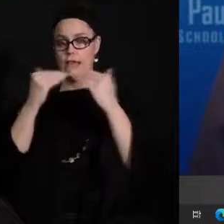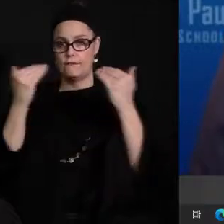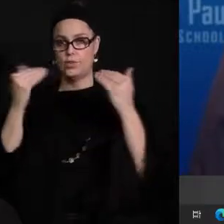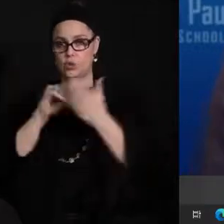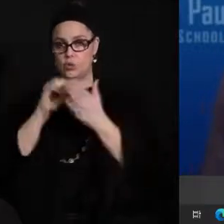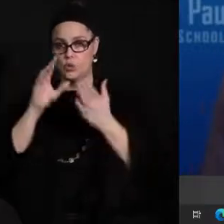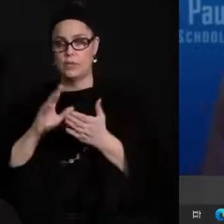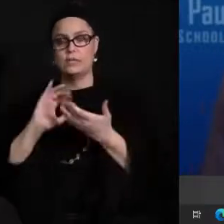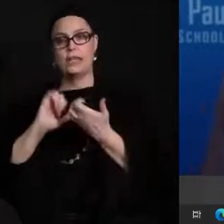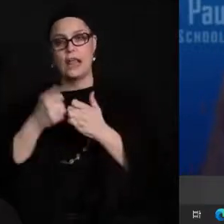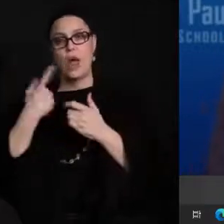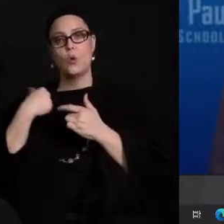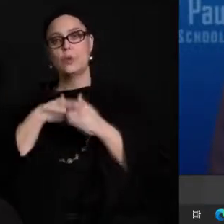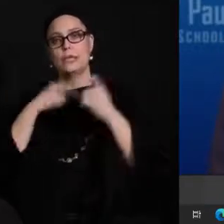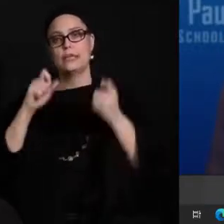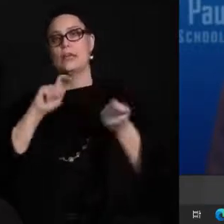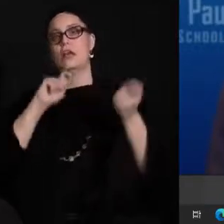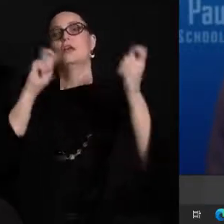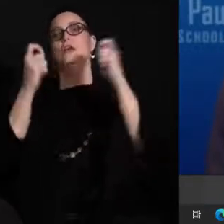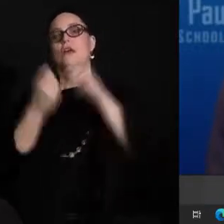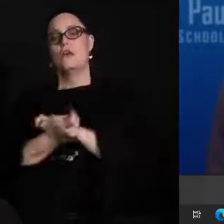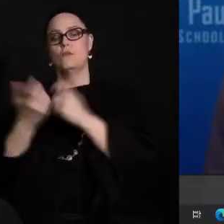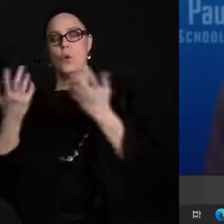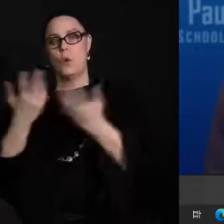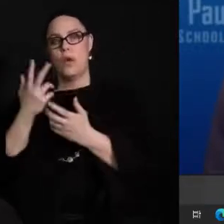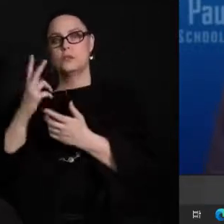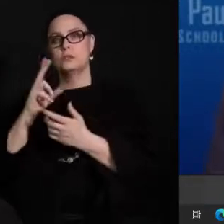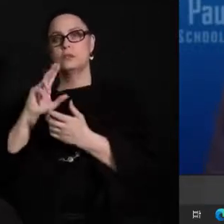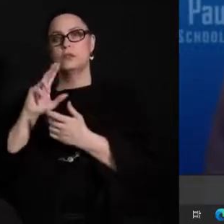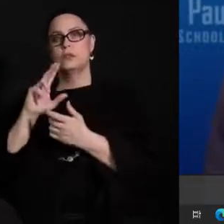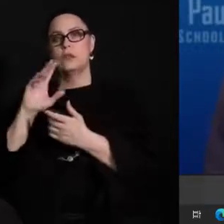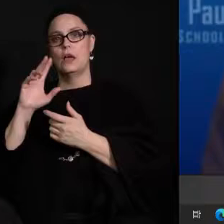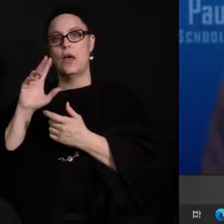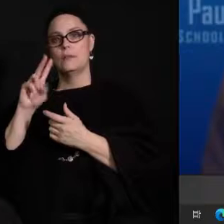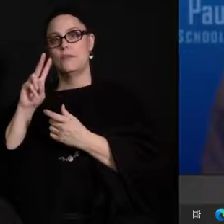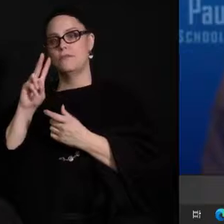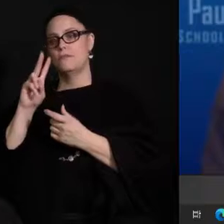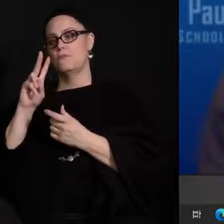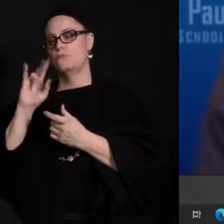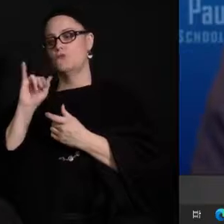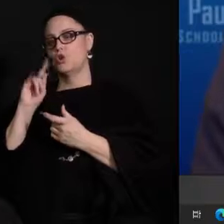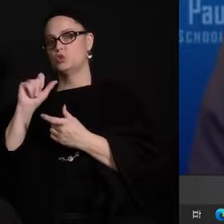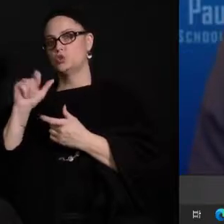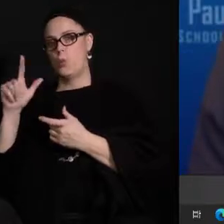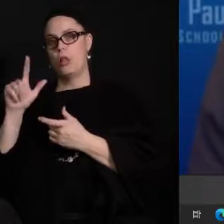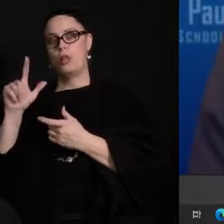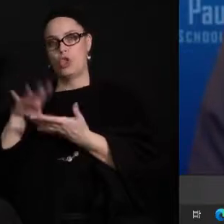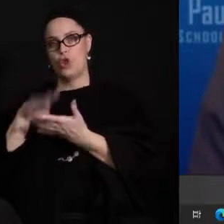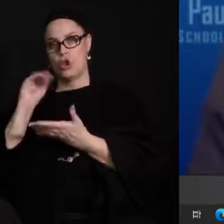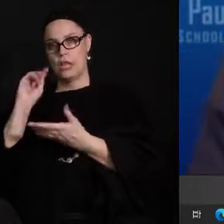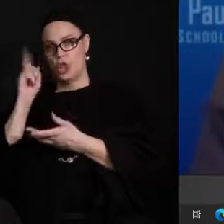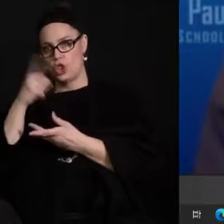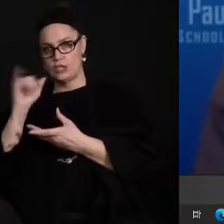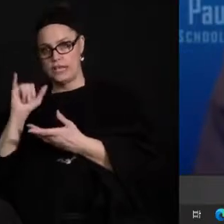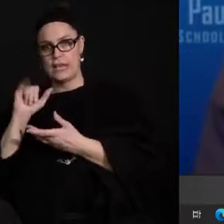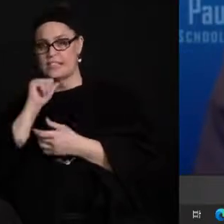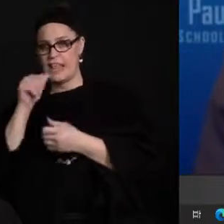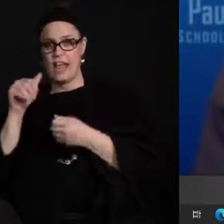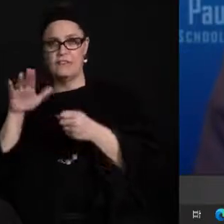how we can evolve and what virtual learning looks like when it's kind of in that in between you know it's not full distance